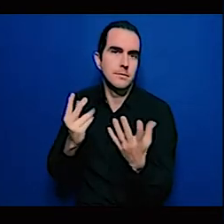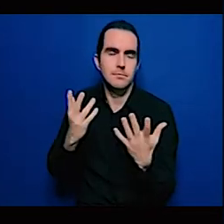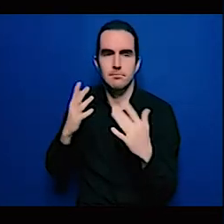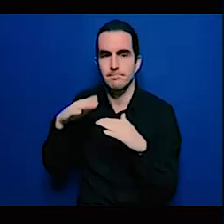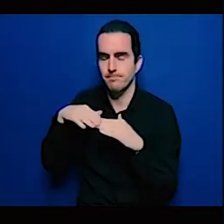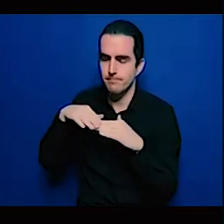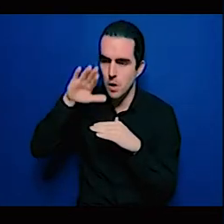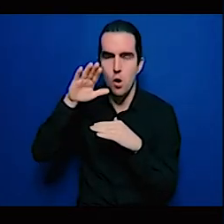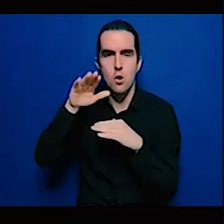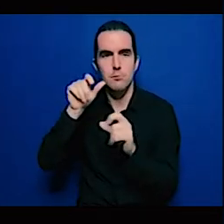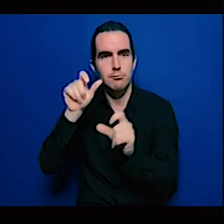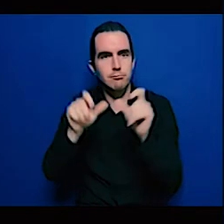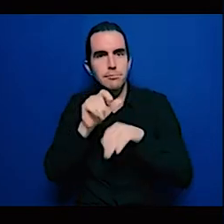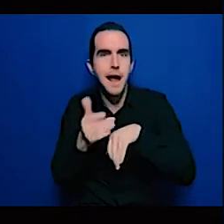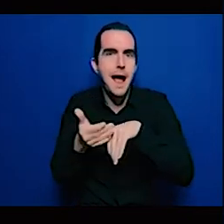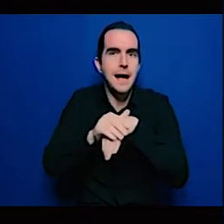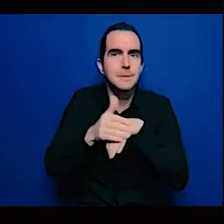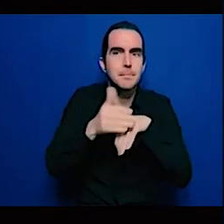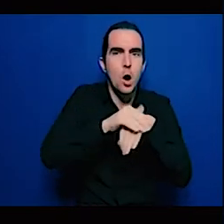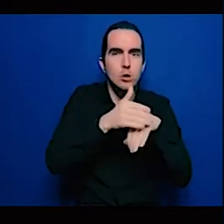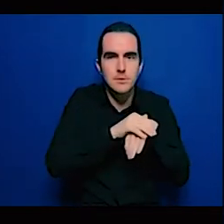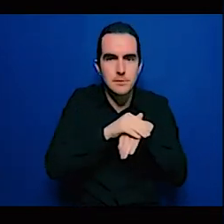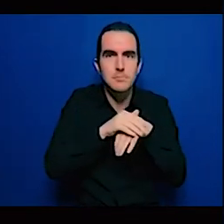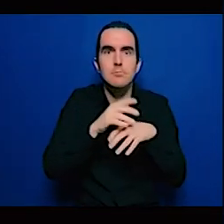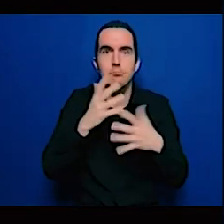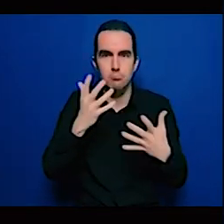having reports conventions that are not